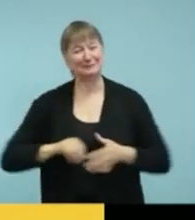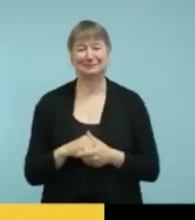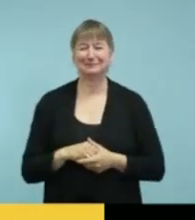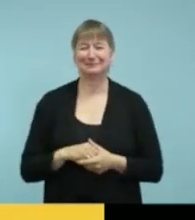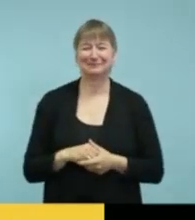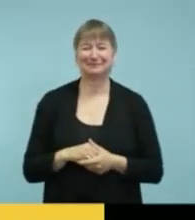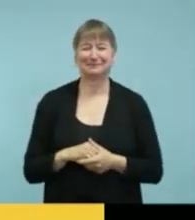Thank you. Thank you.